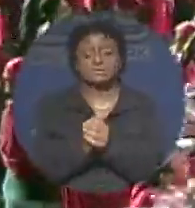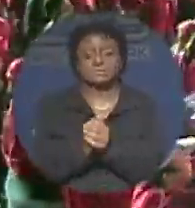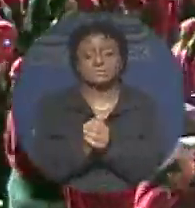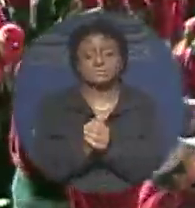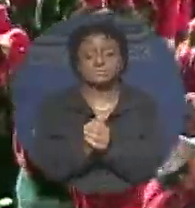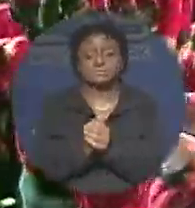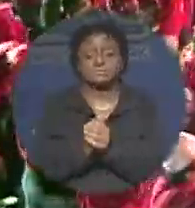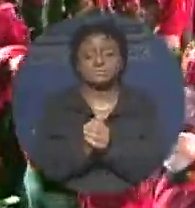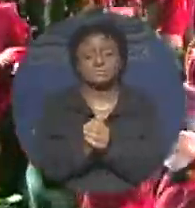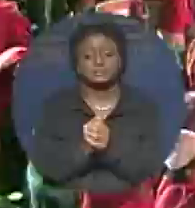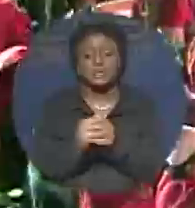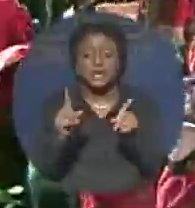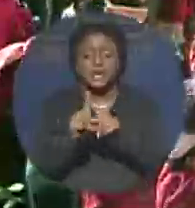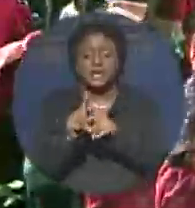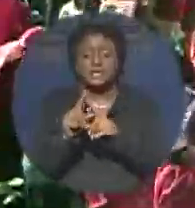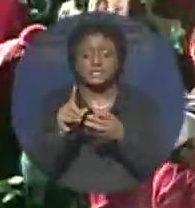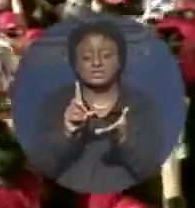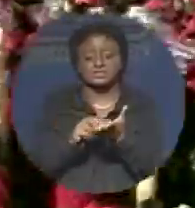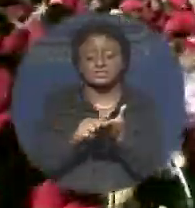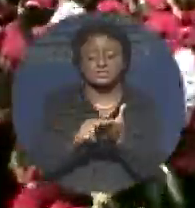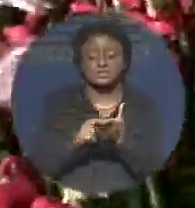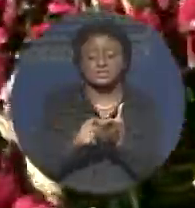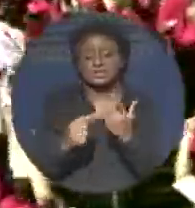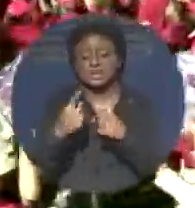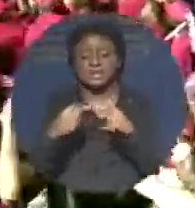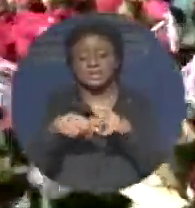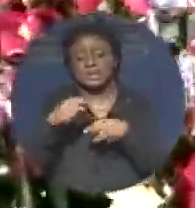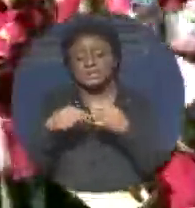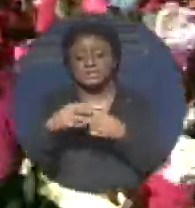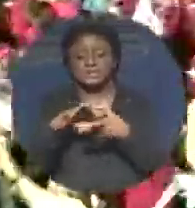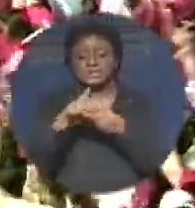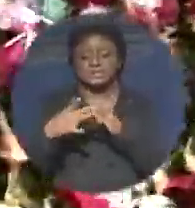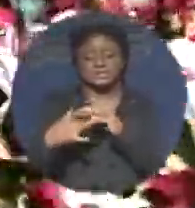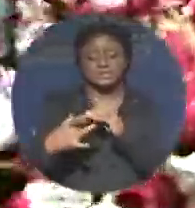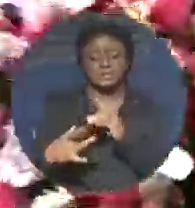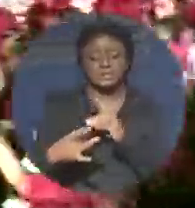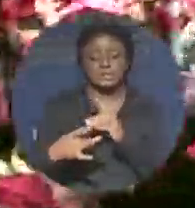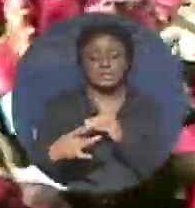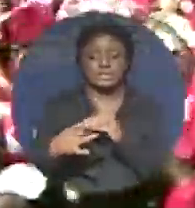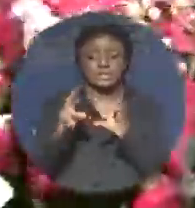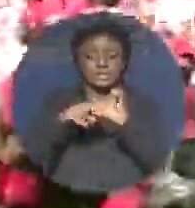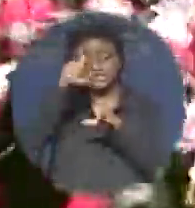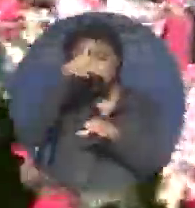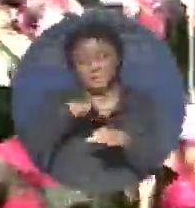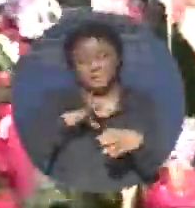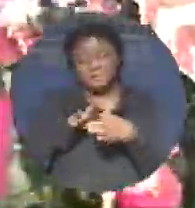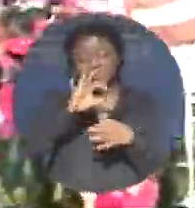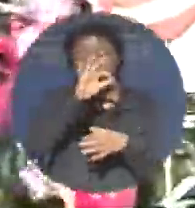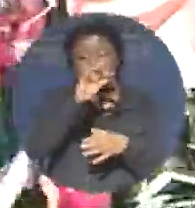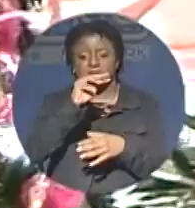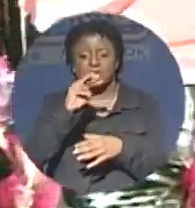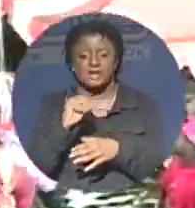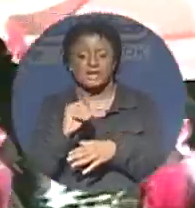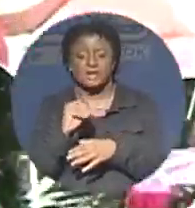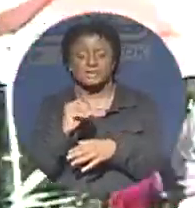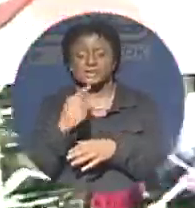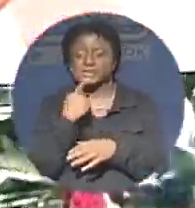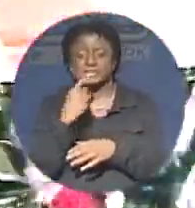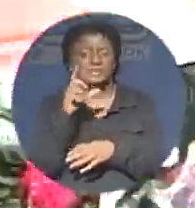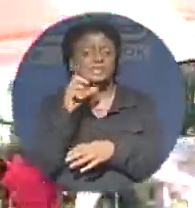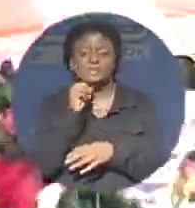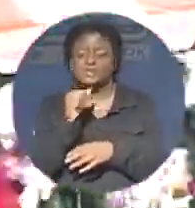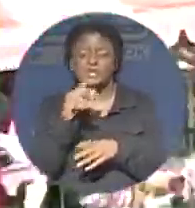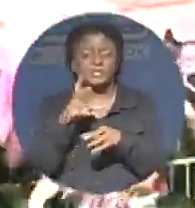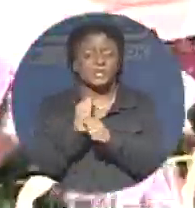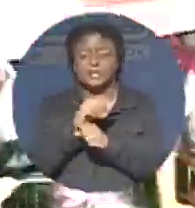media. However, as news broke about this story, Chairman of the party Carl Bethel spoke with ZNS News. At the time, he said he didn't receive any communication